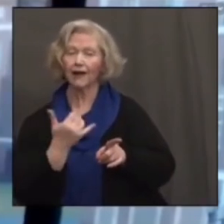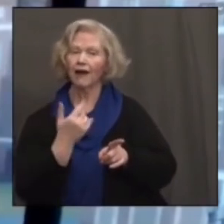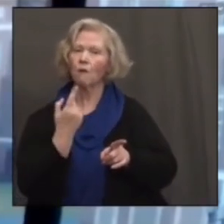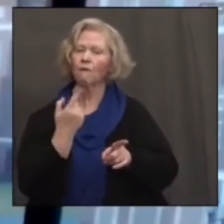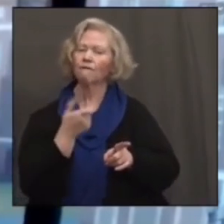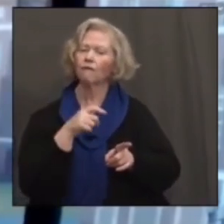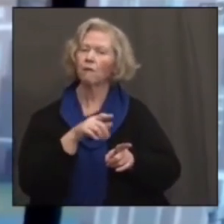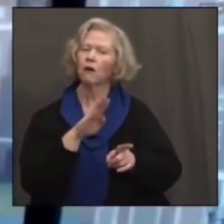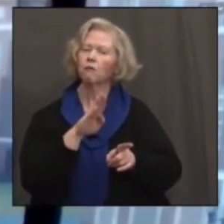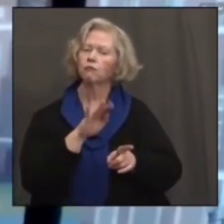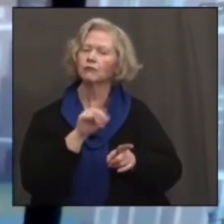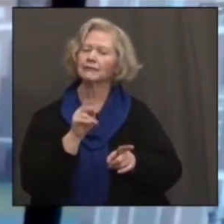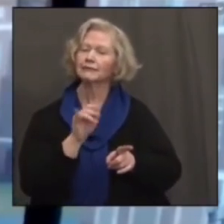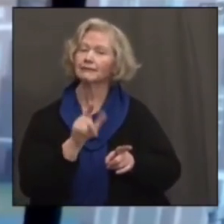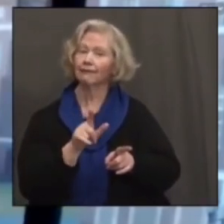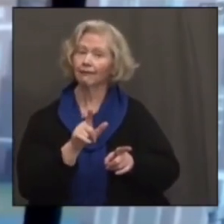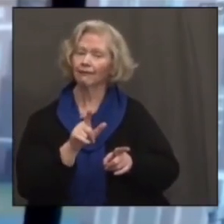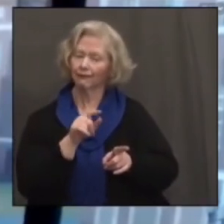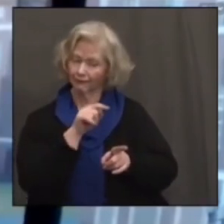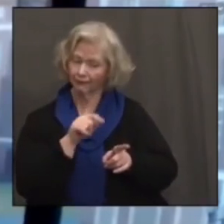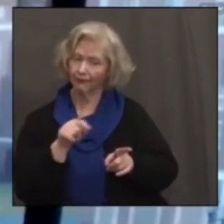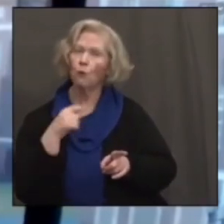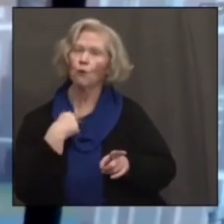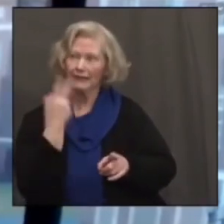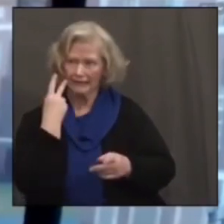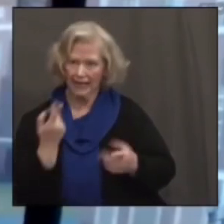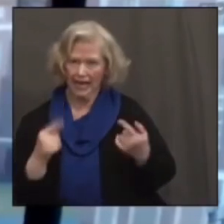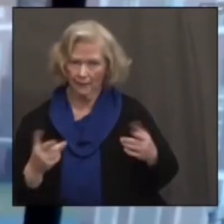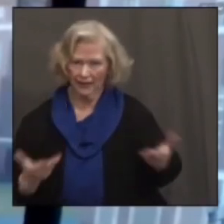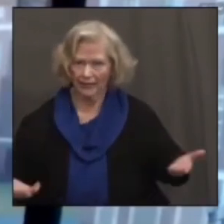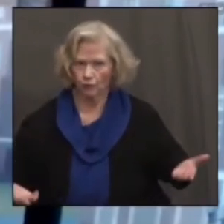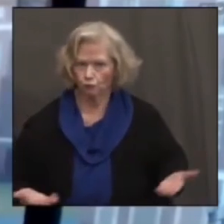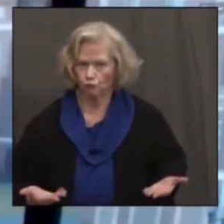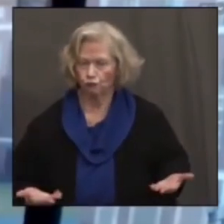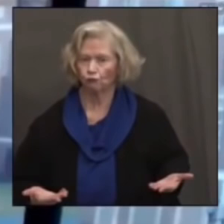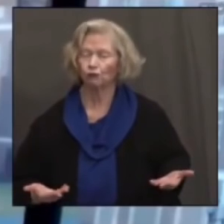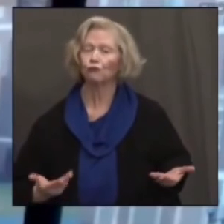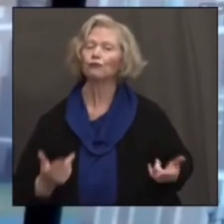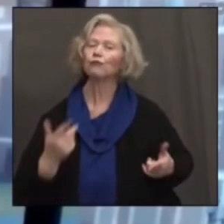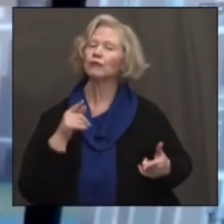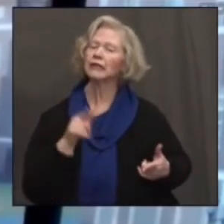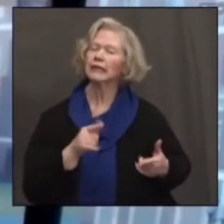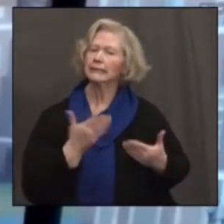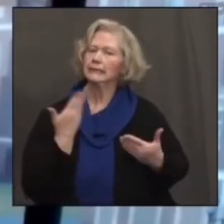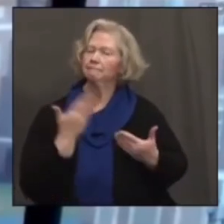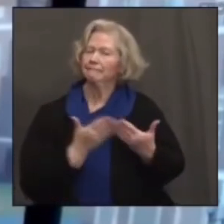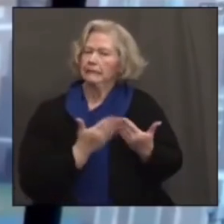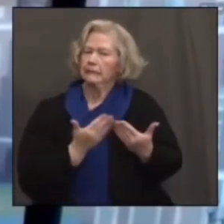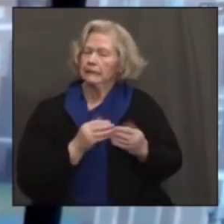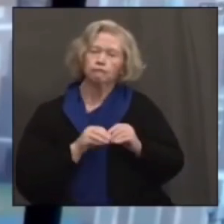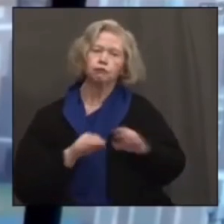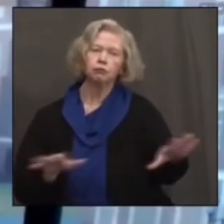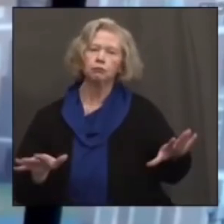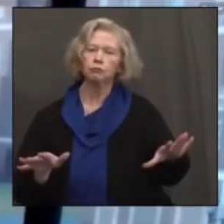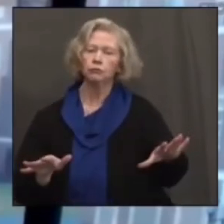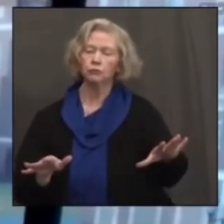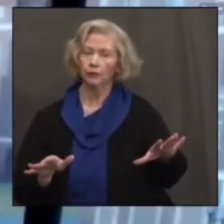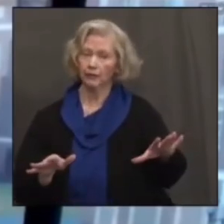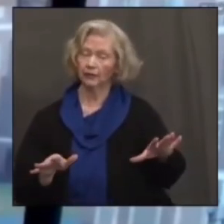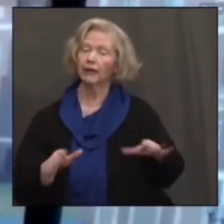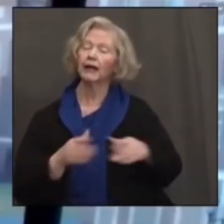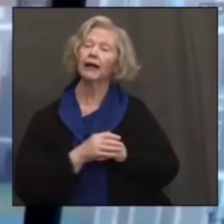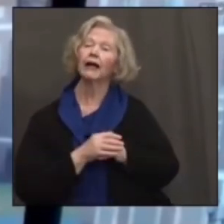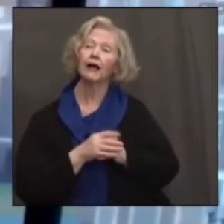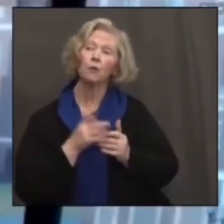have been detected in the state. And these variants are more transmissible. And at least from what we know at this